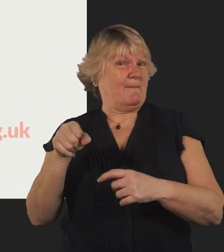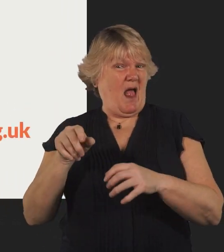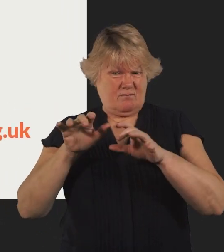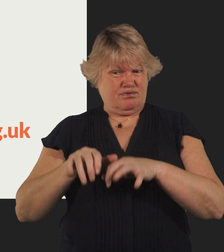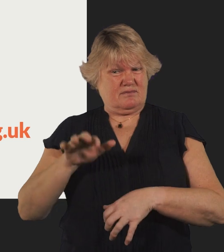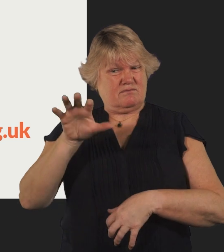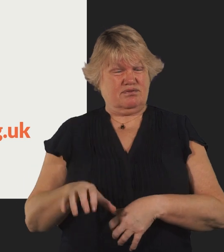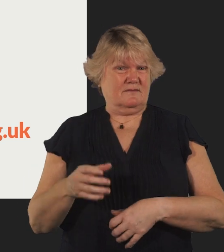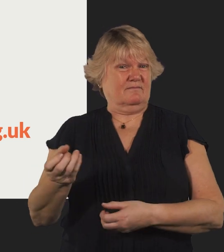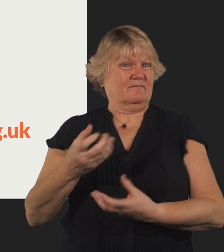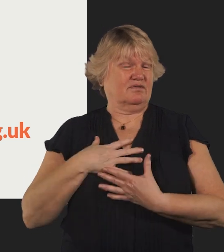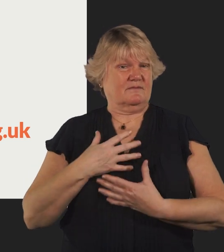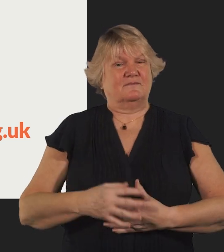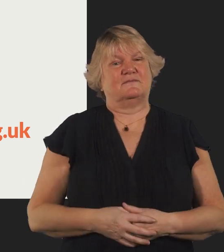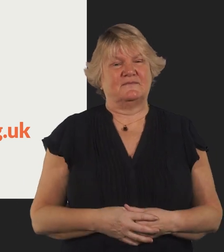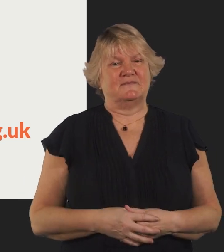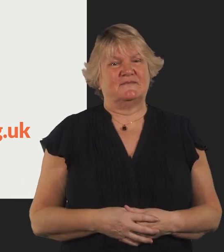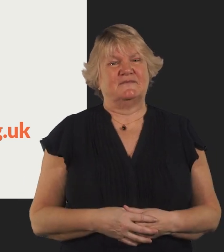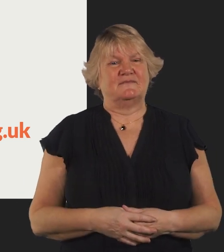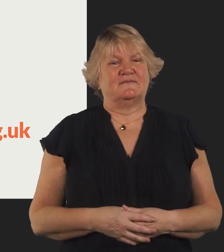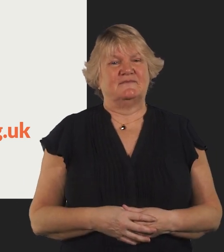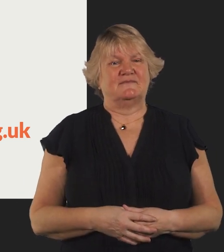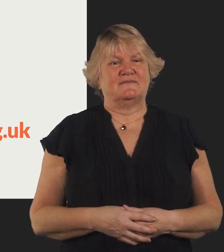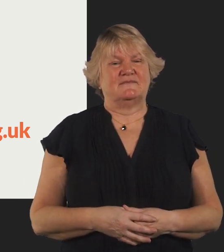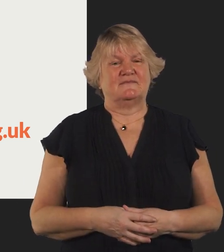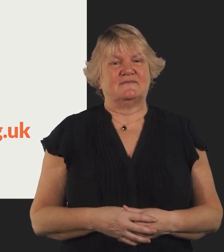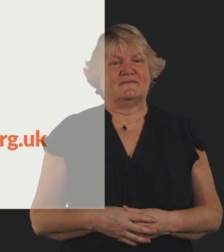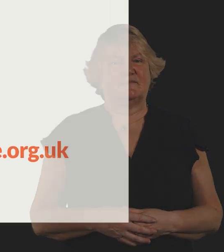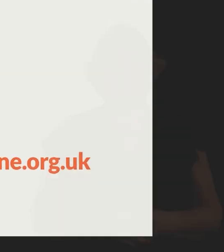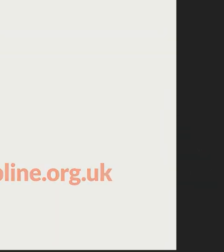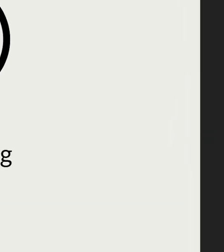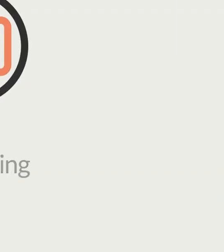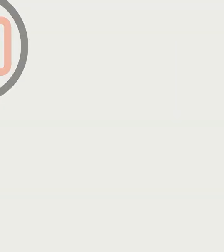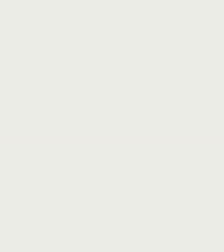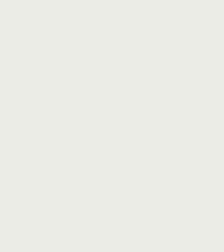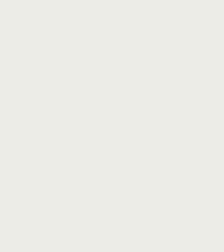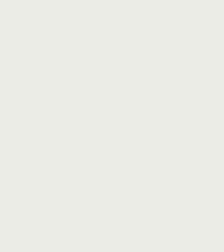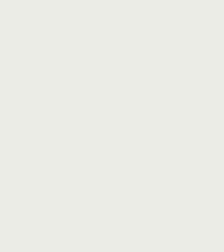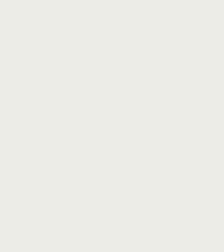emailing help at revengepornhelpline.org.uk